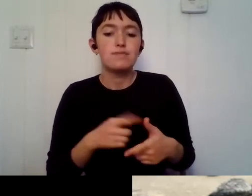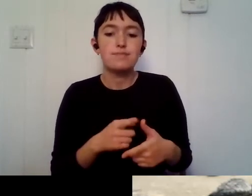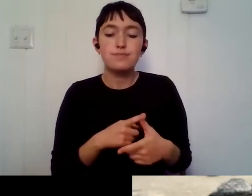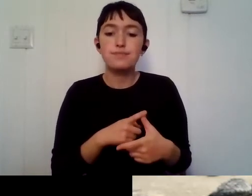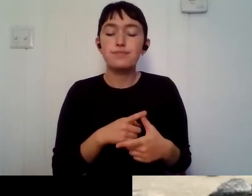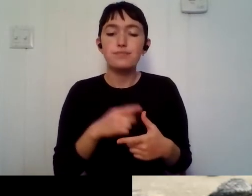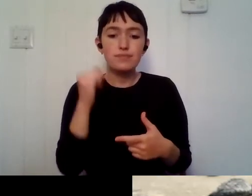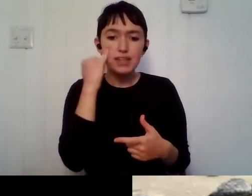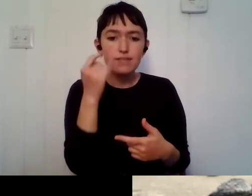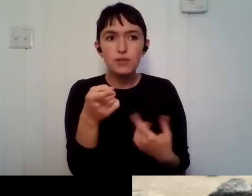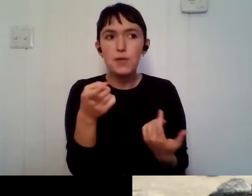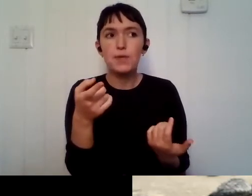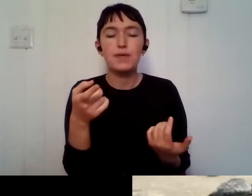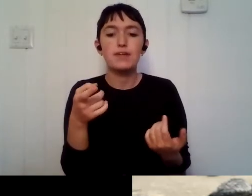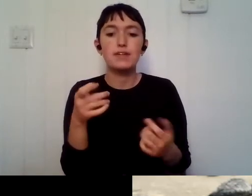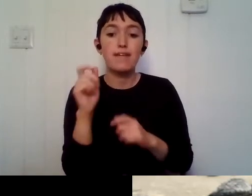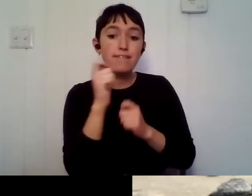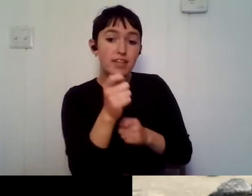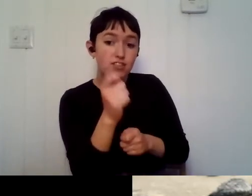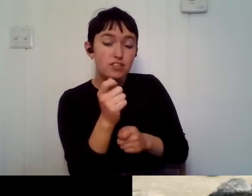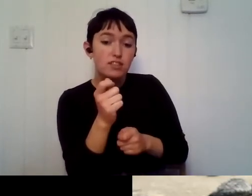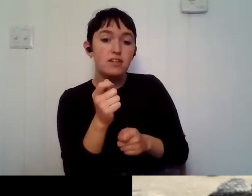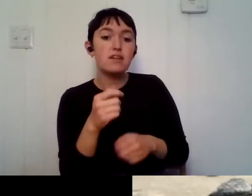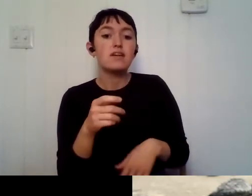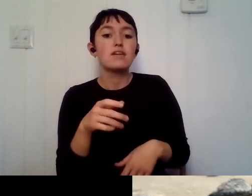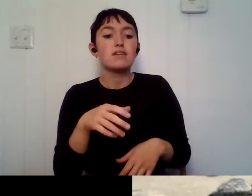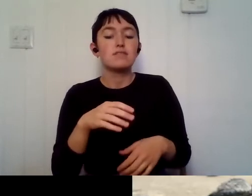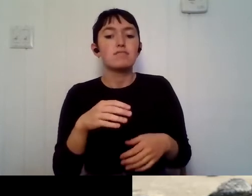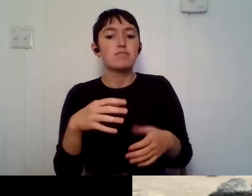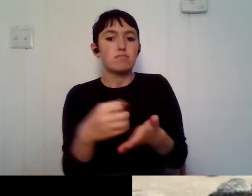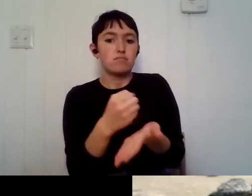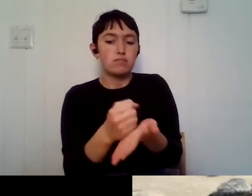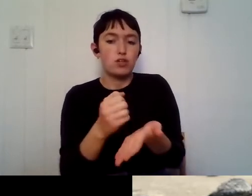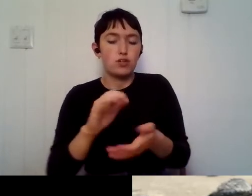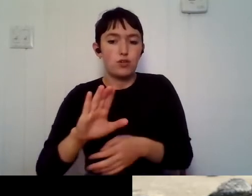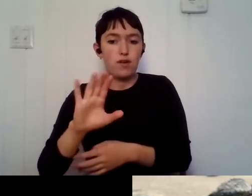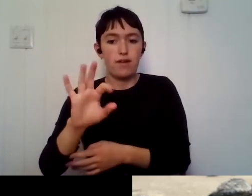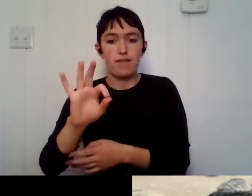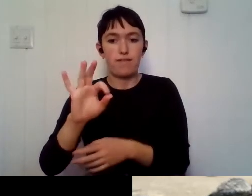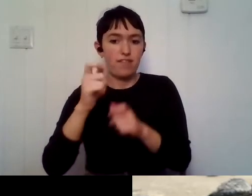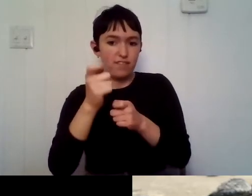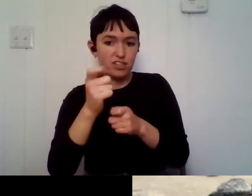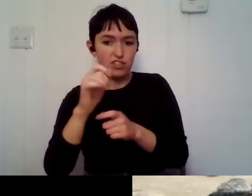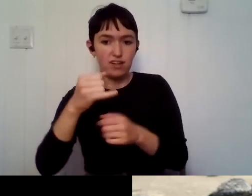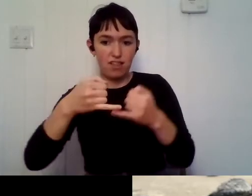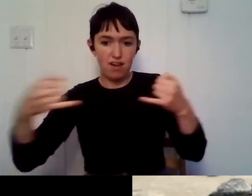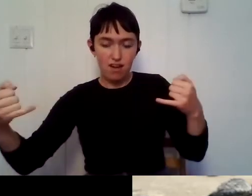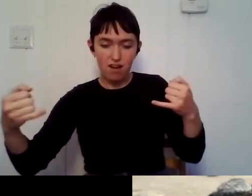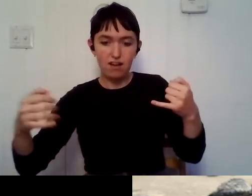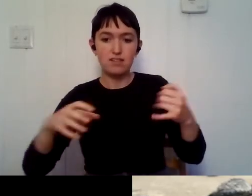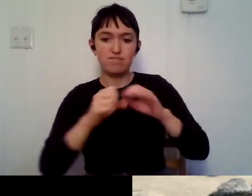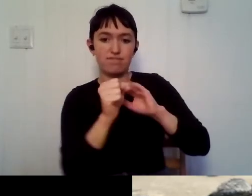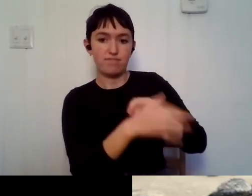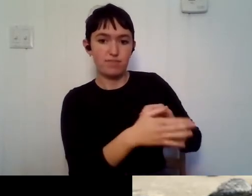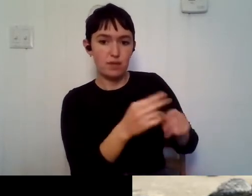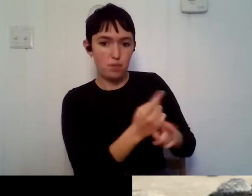fishing, um, pick up your fishing line, just like dispose of it properly. And not only you can mess up with